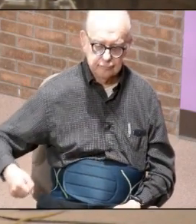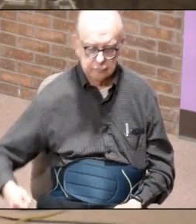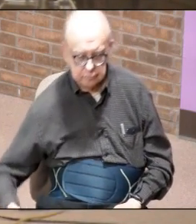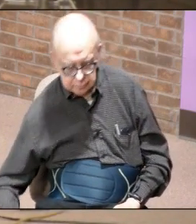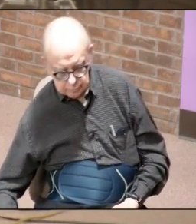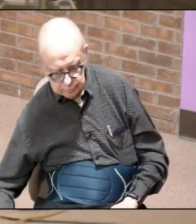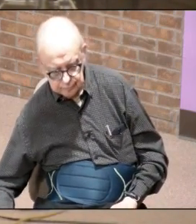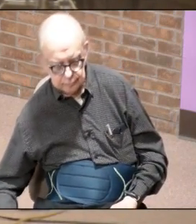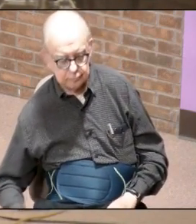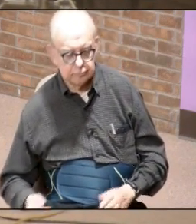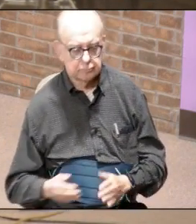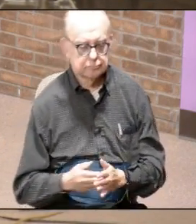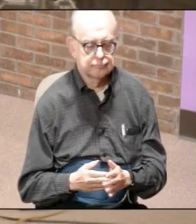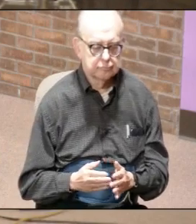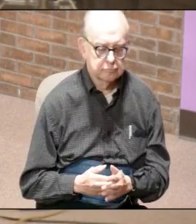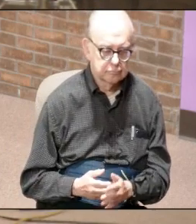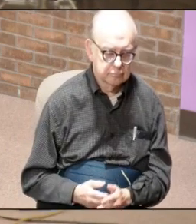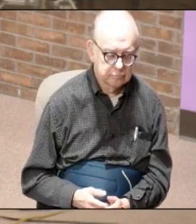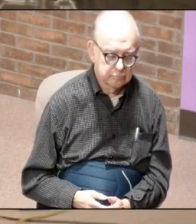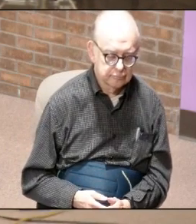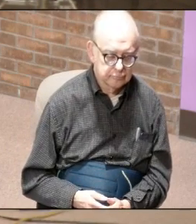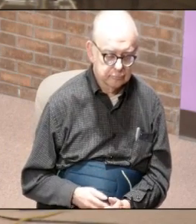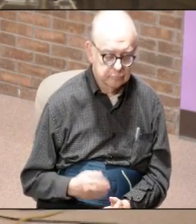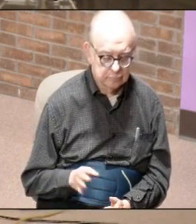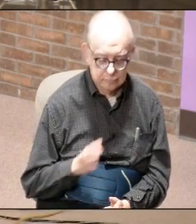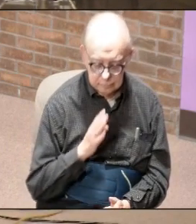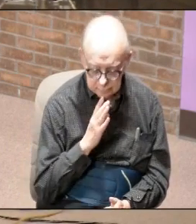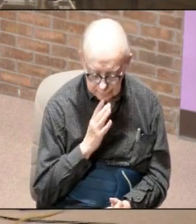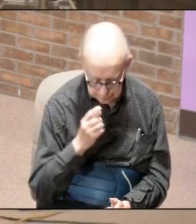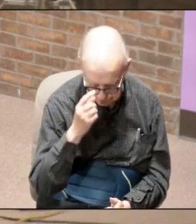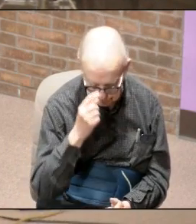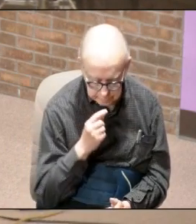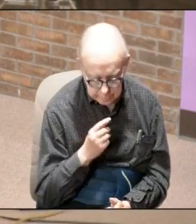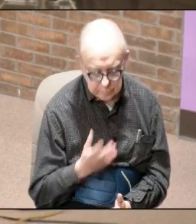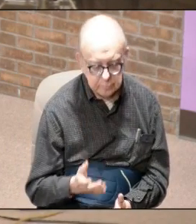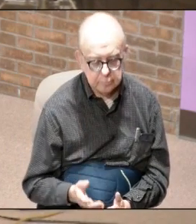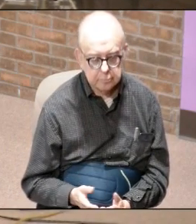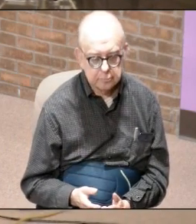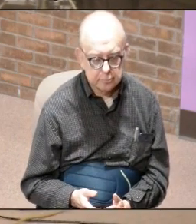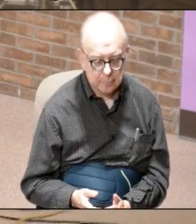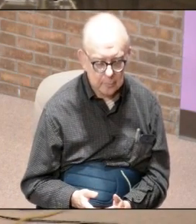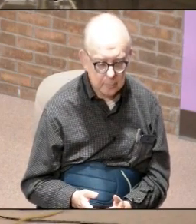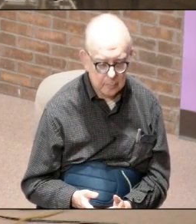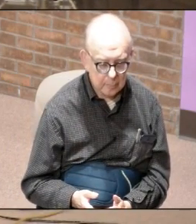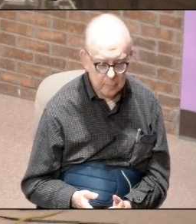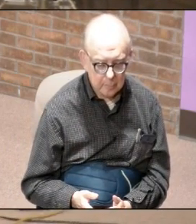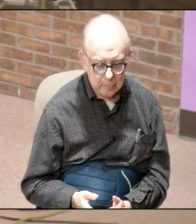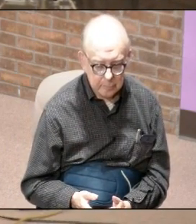and again I don't speak Greek I have a hard time pronouncing English words